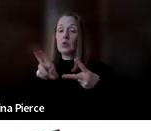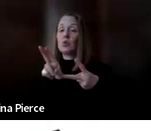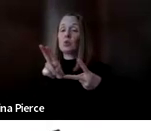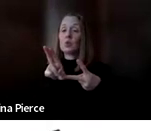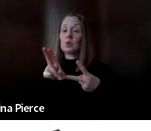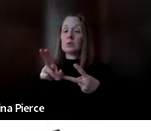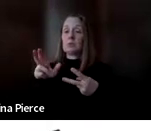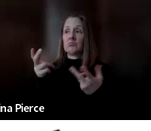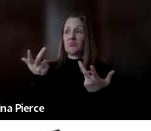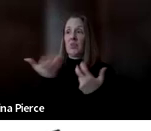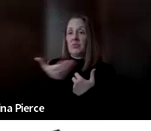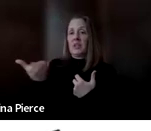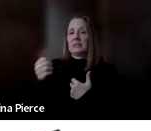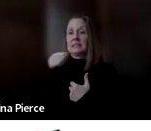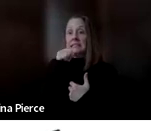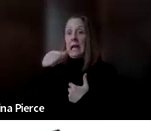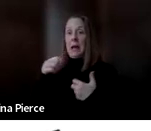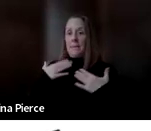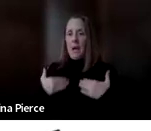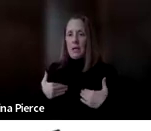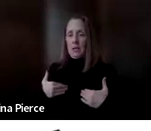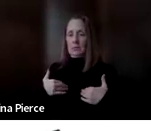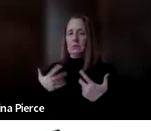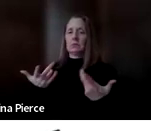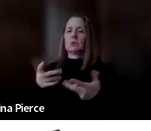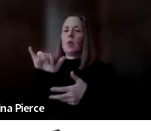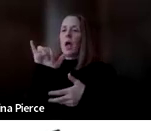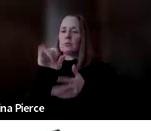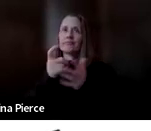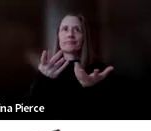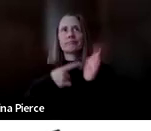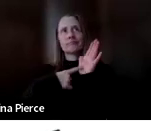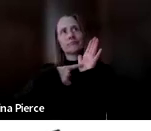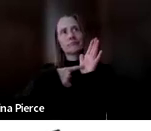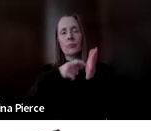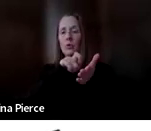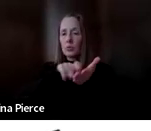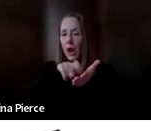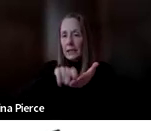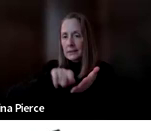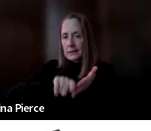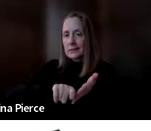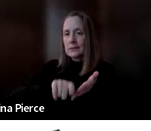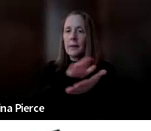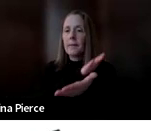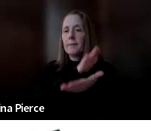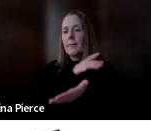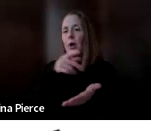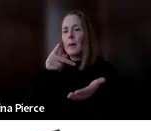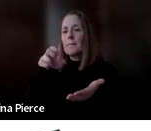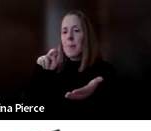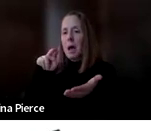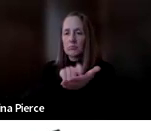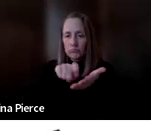of the body. Now, one of those that I already mentioned is writing. So like a pencil and paper or pen and paper that would be considered